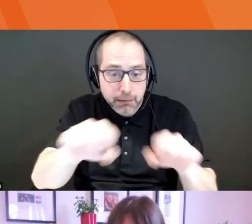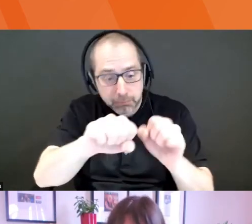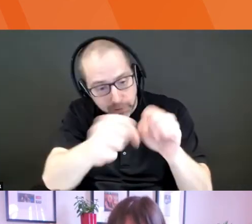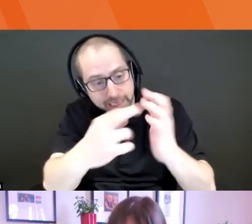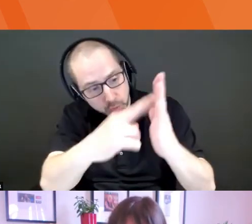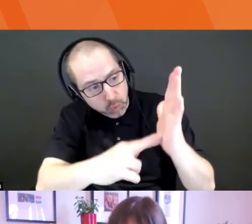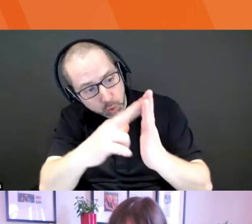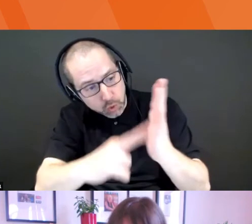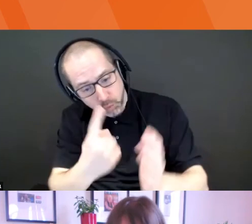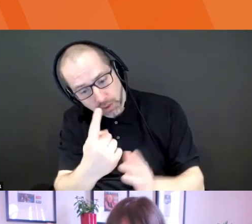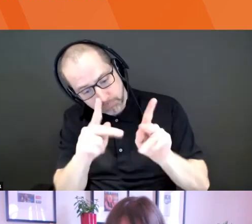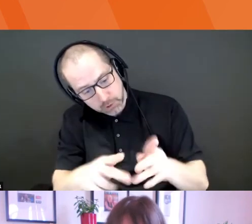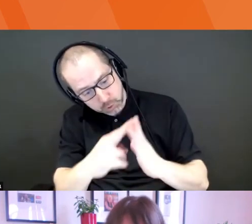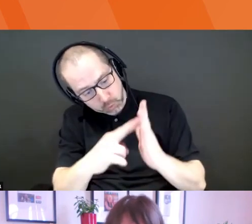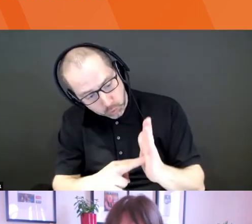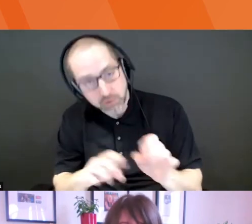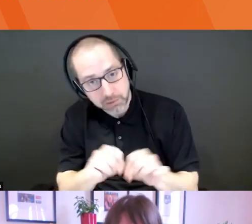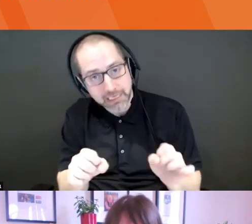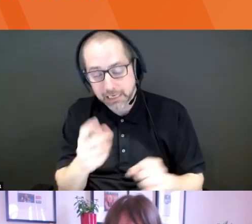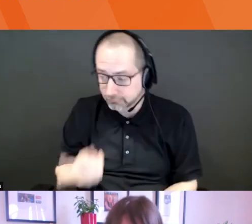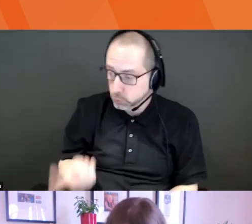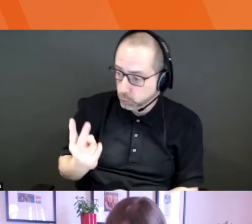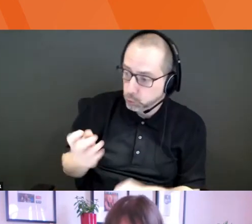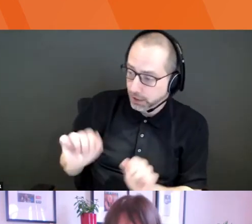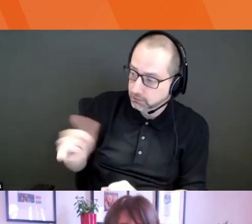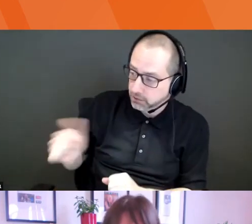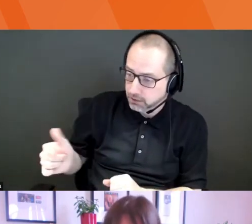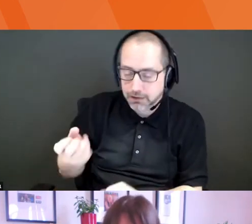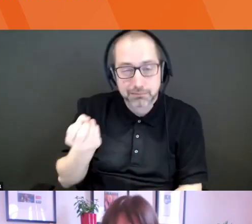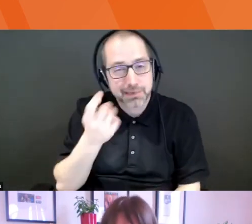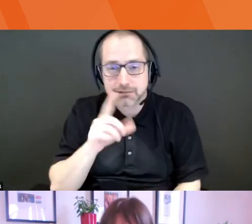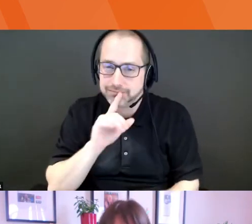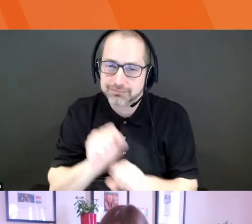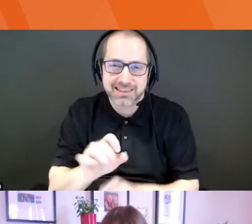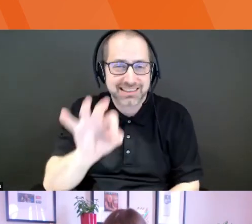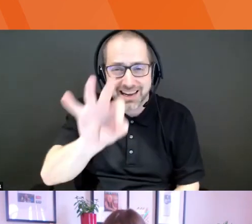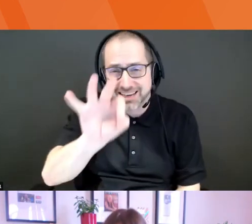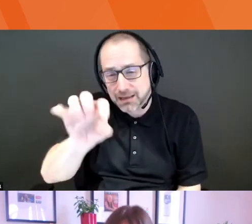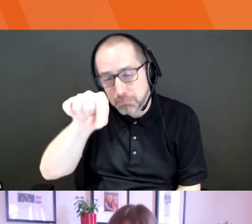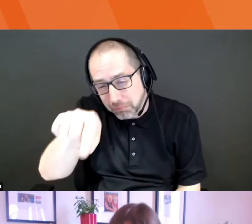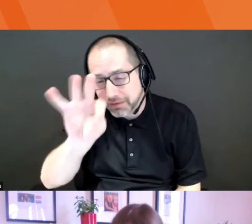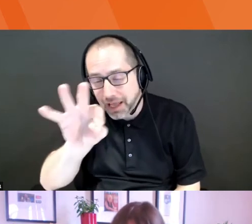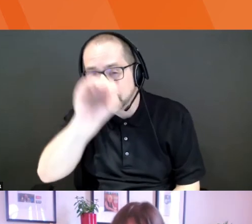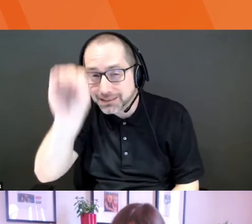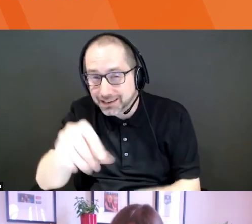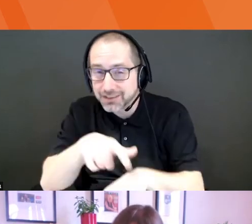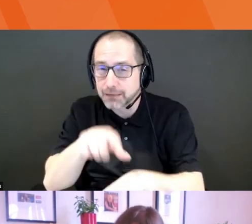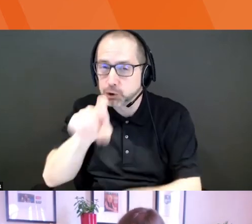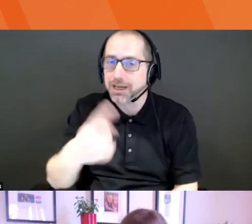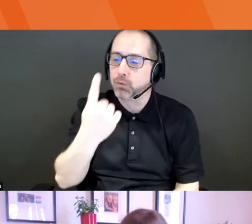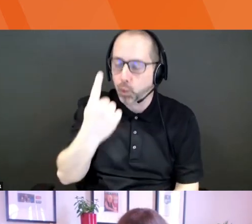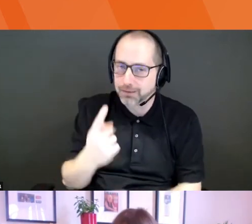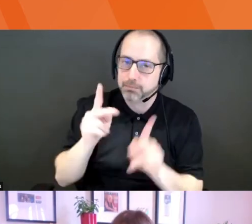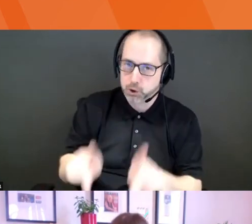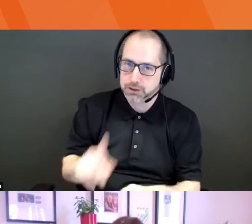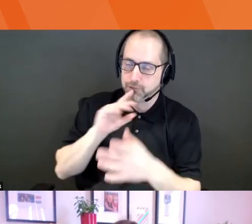uh, 99.9% of the time it should be one pitcher and one pitcher only. Sorry, Shauna. I get excited about